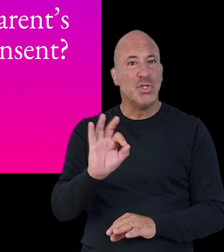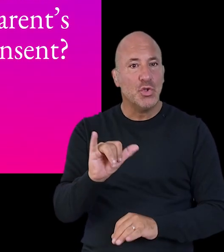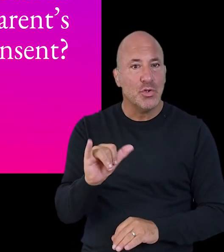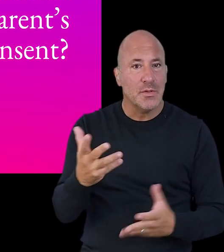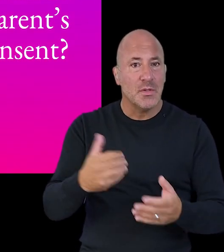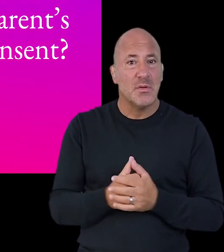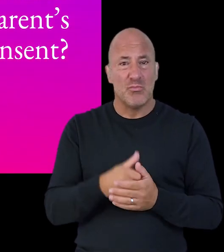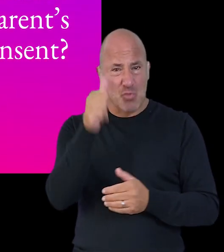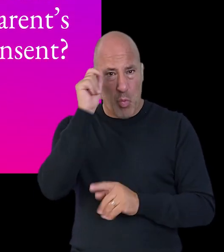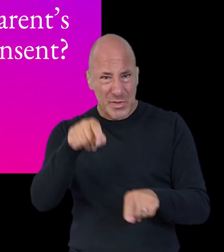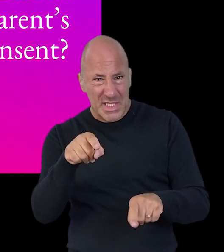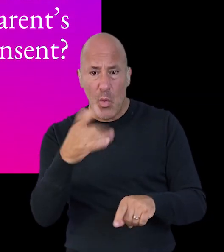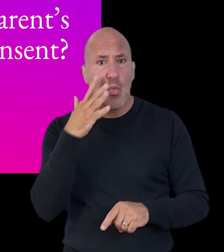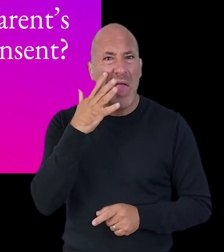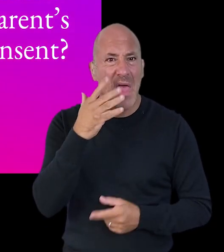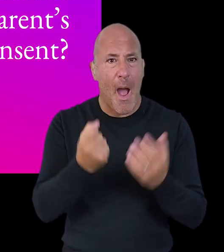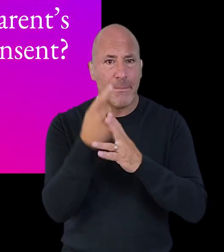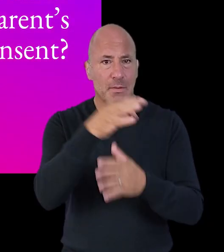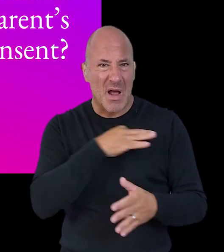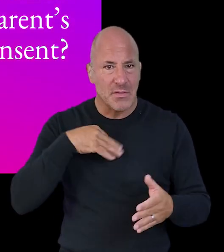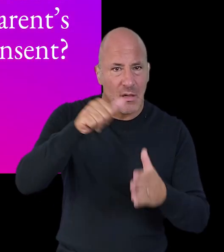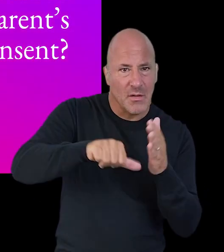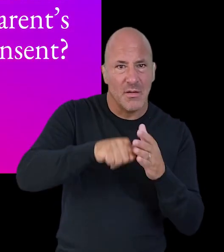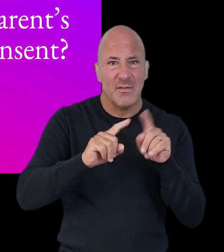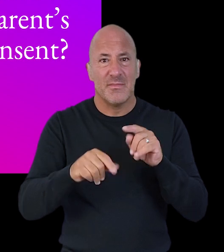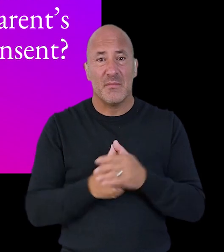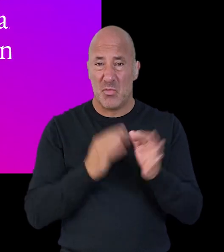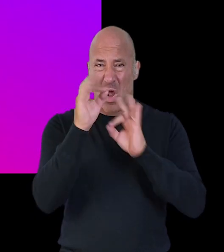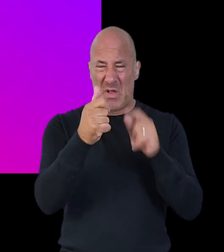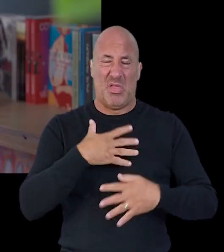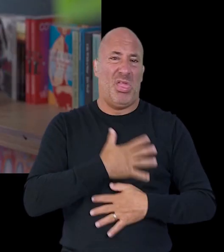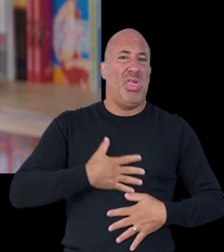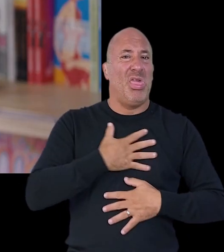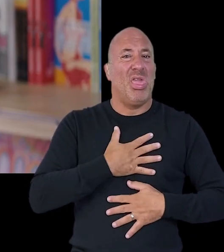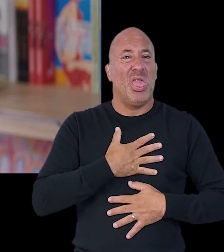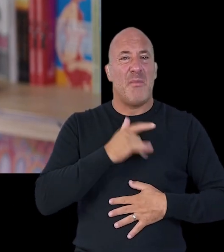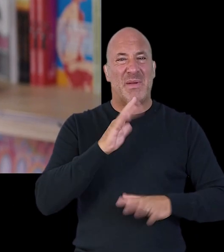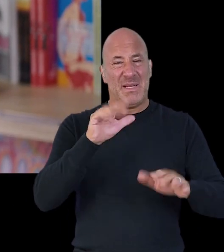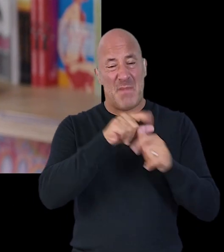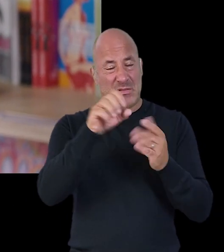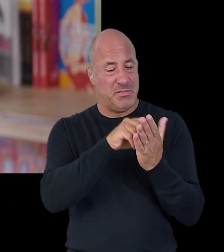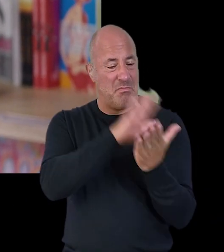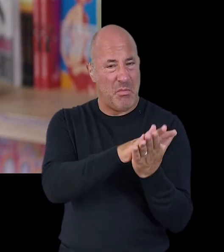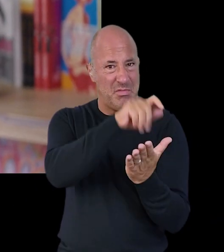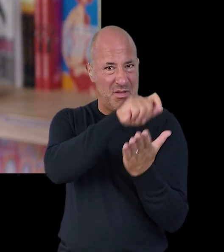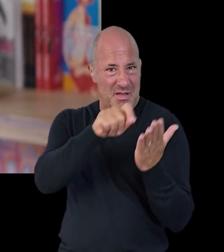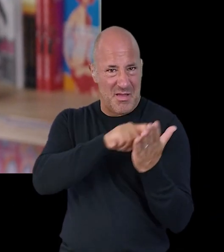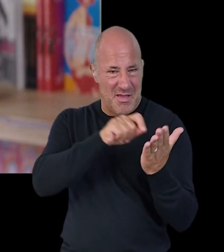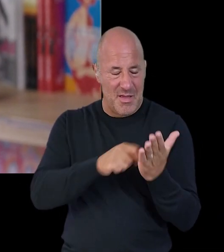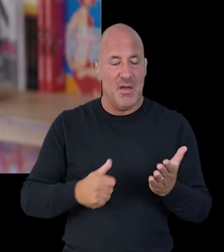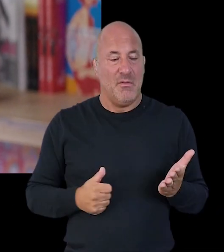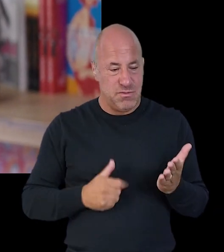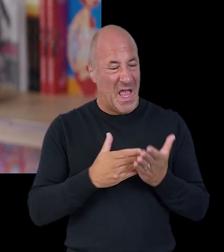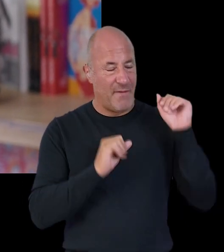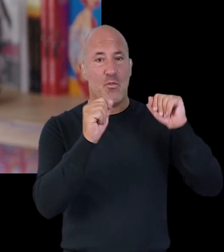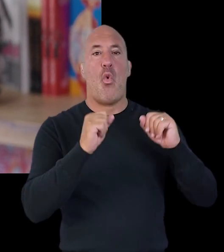parents consent do you know what these were and when they took place these questions may be very upsetting for you to talk about so you may want to